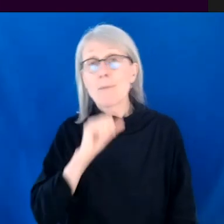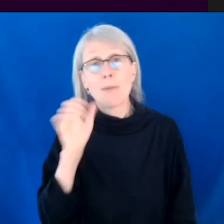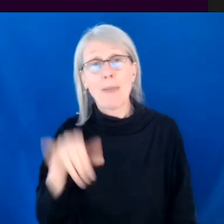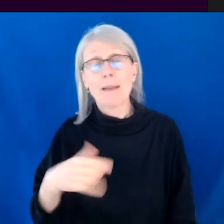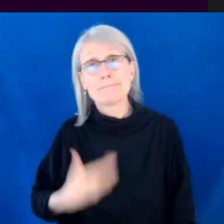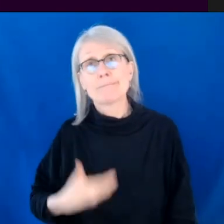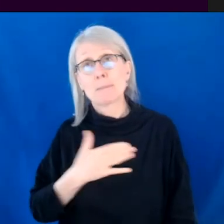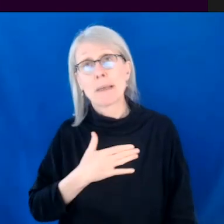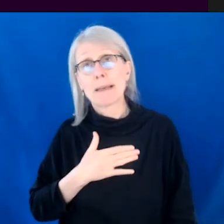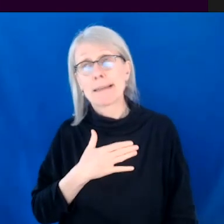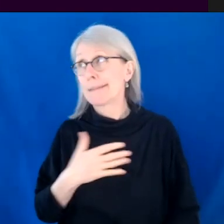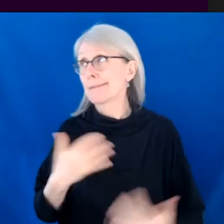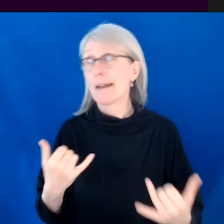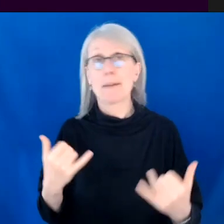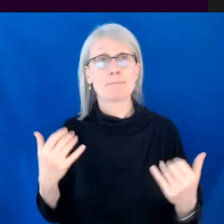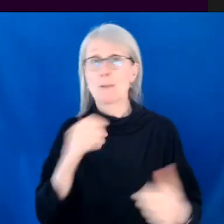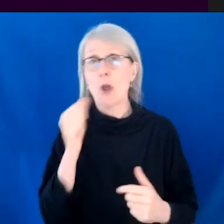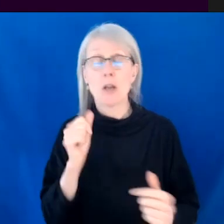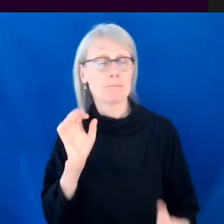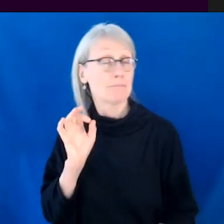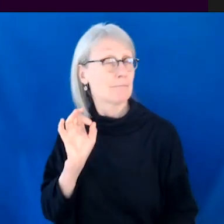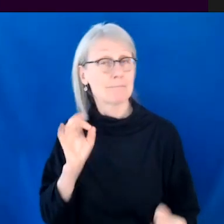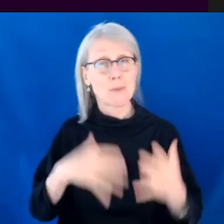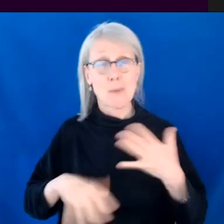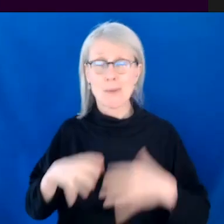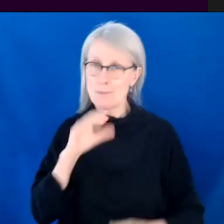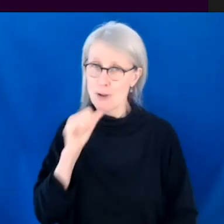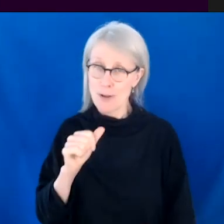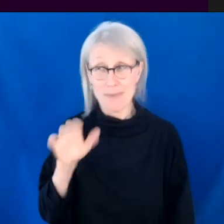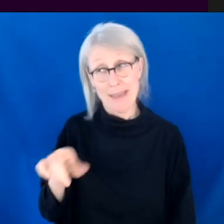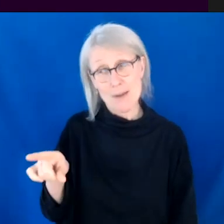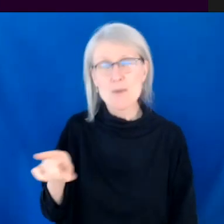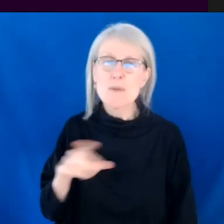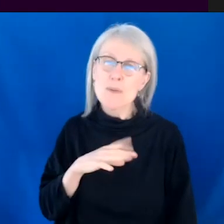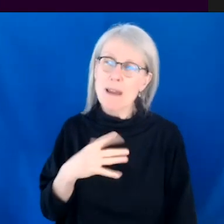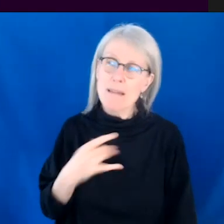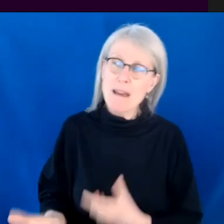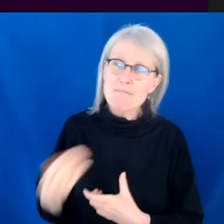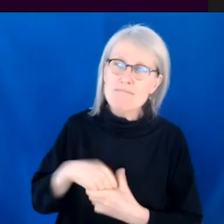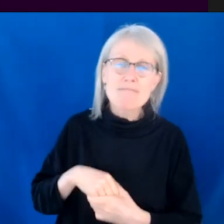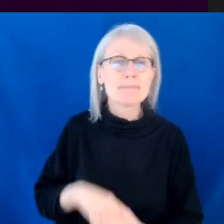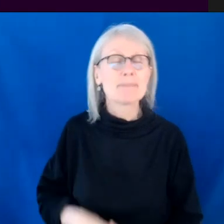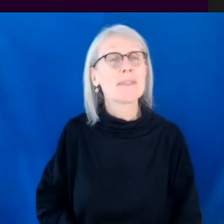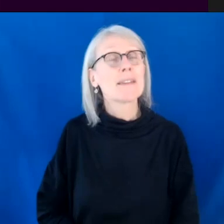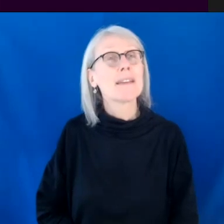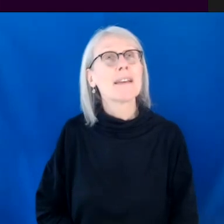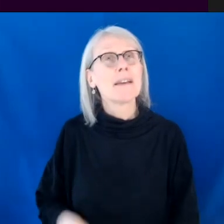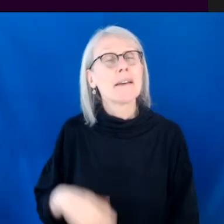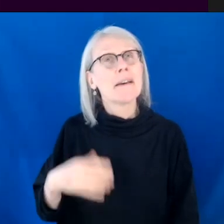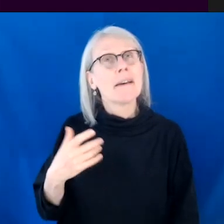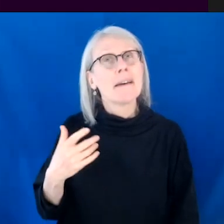of my time. So that would be great. And also to just be that, uh, yeah,